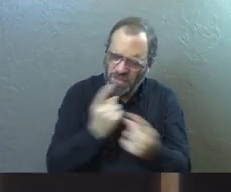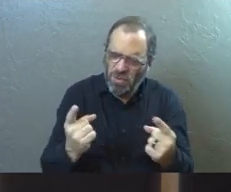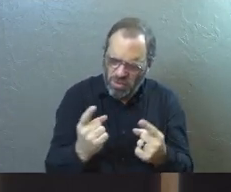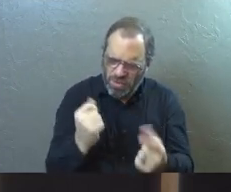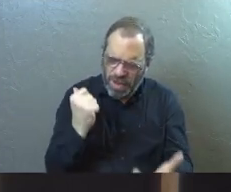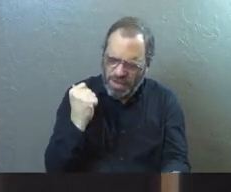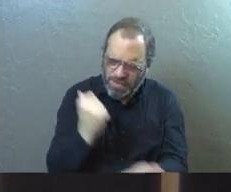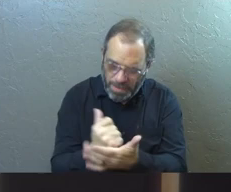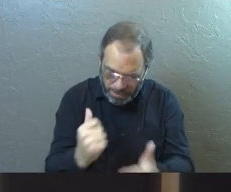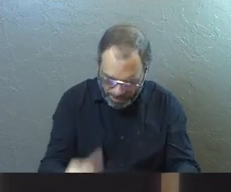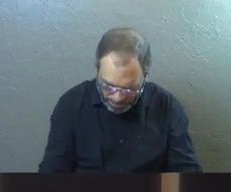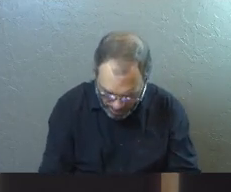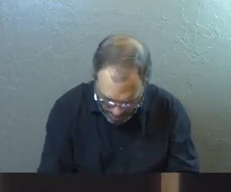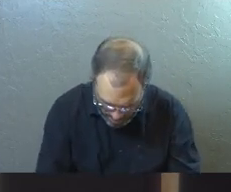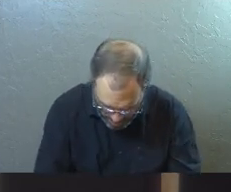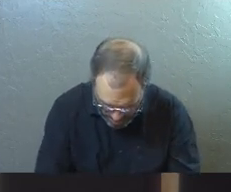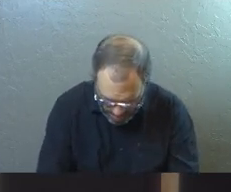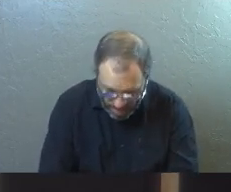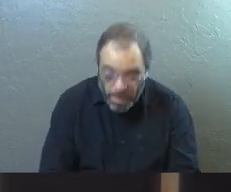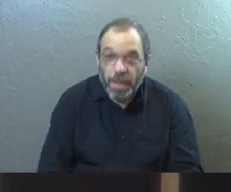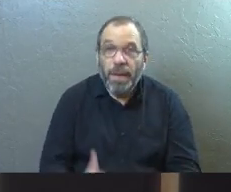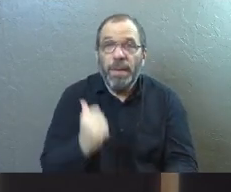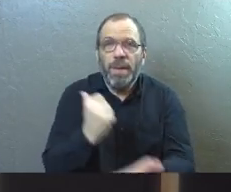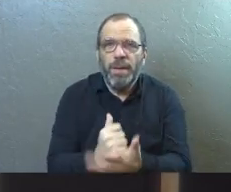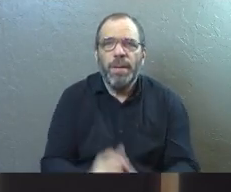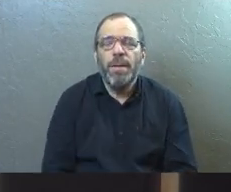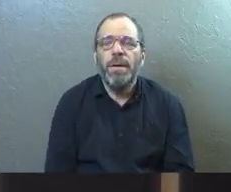Amen. Amen.